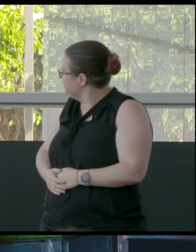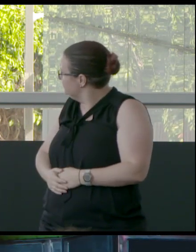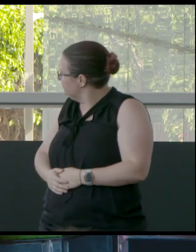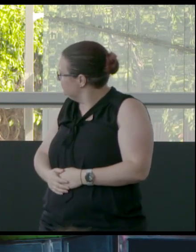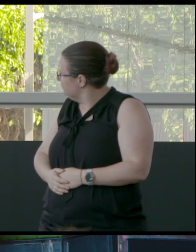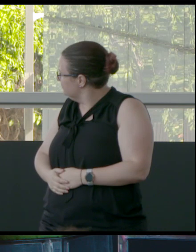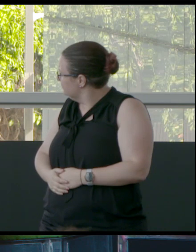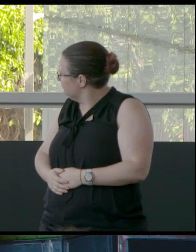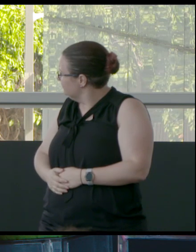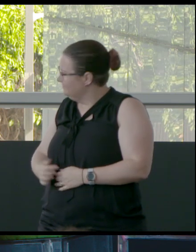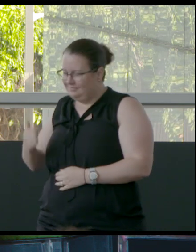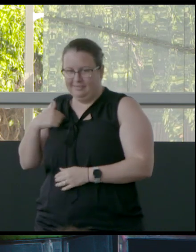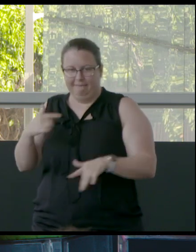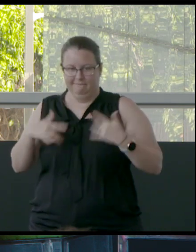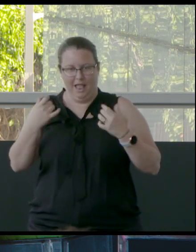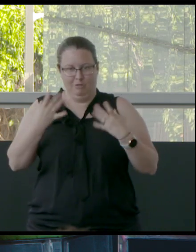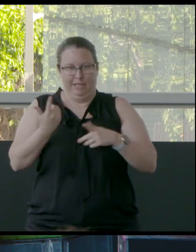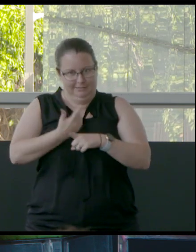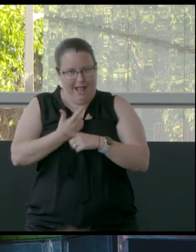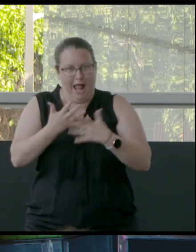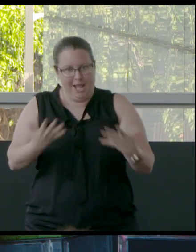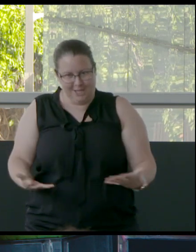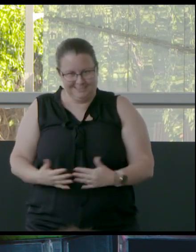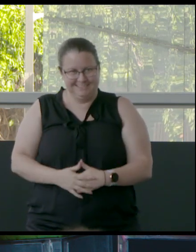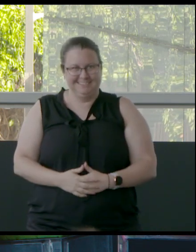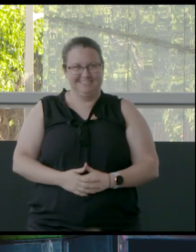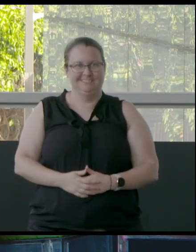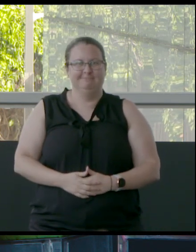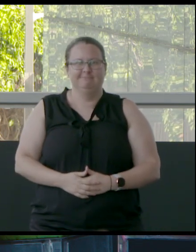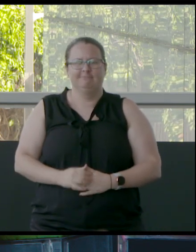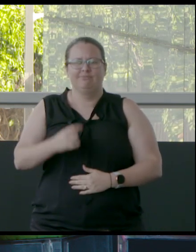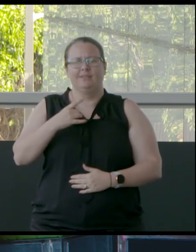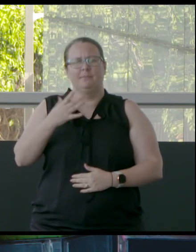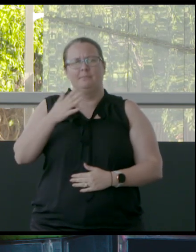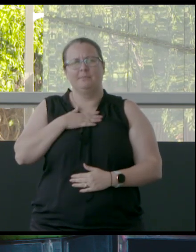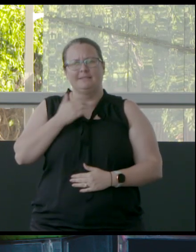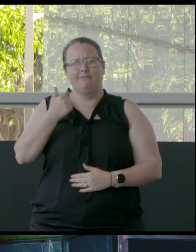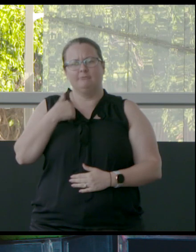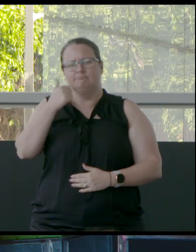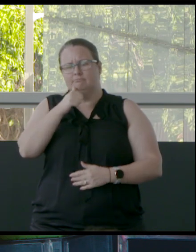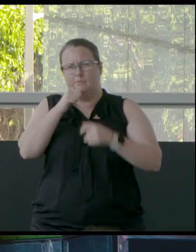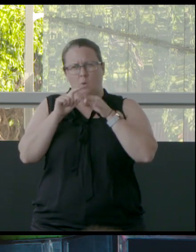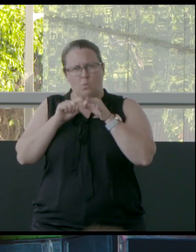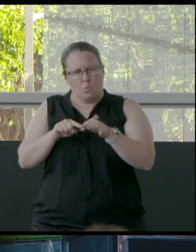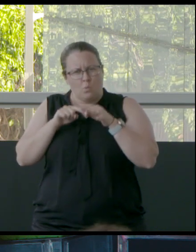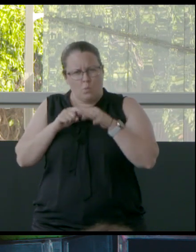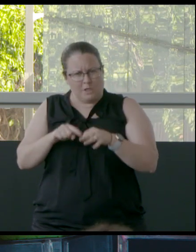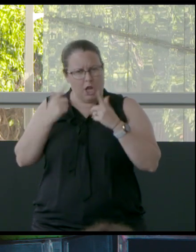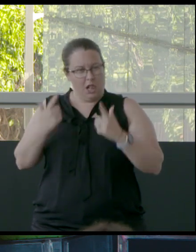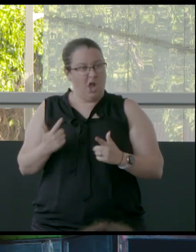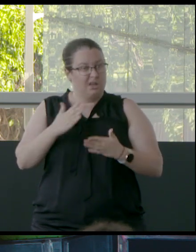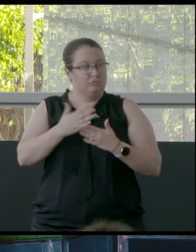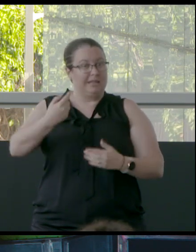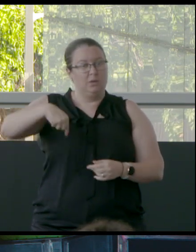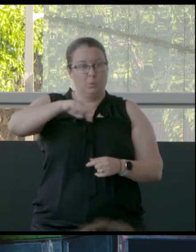I think I've said a lot, actually. I've certainly questioned a lot. And isn't that what